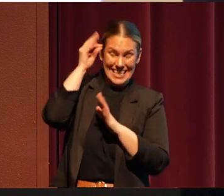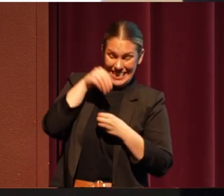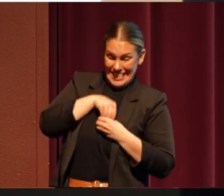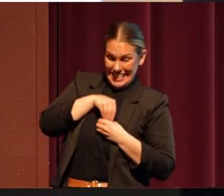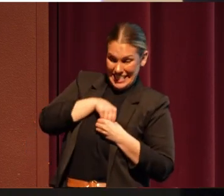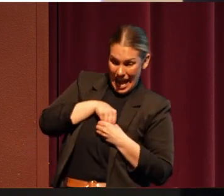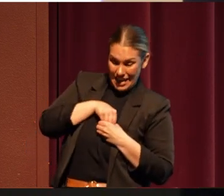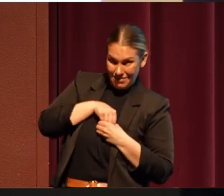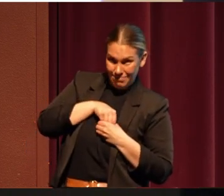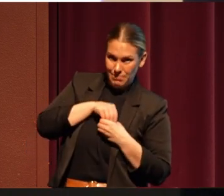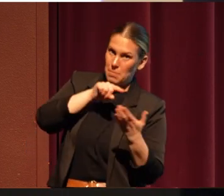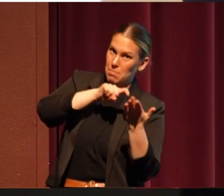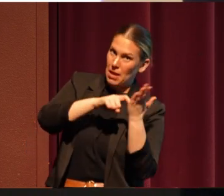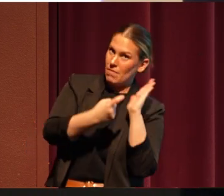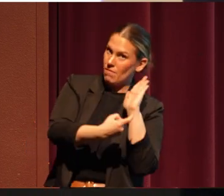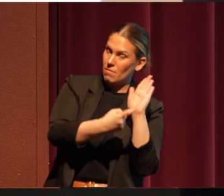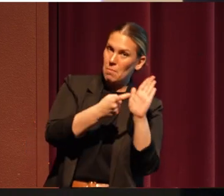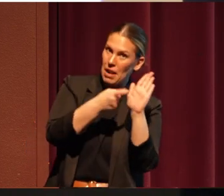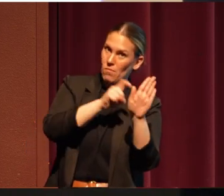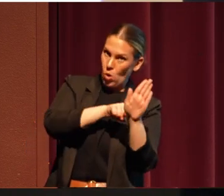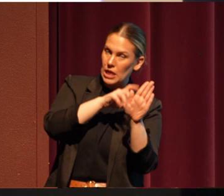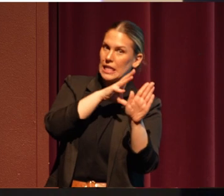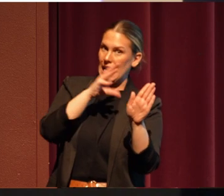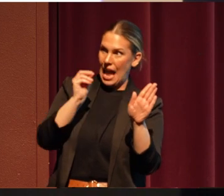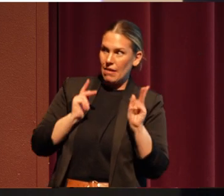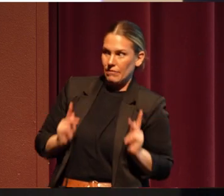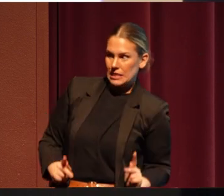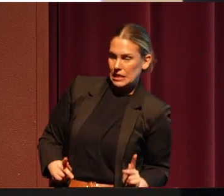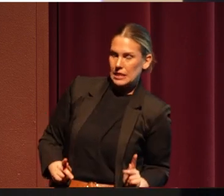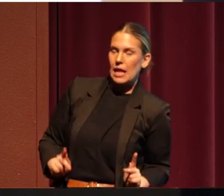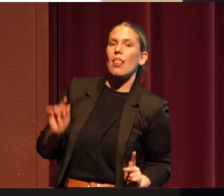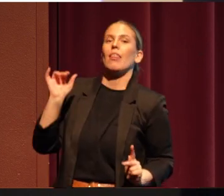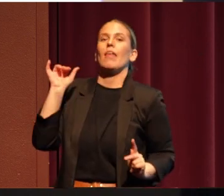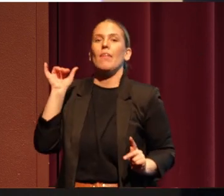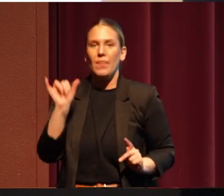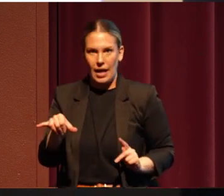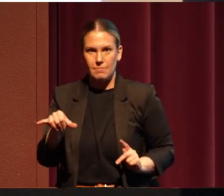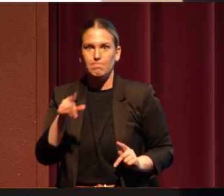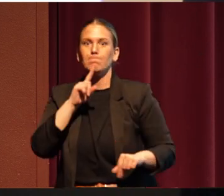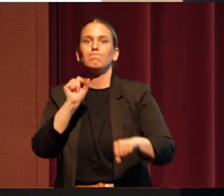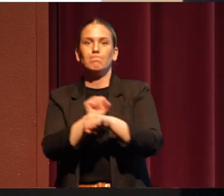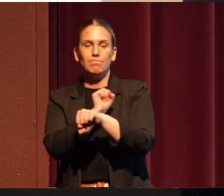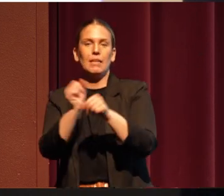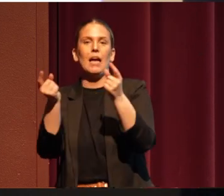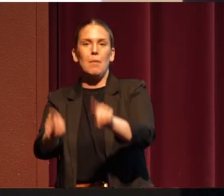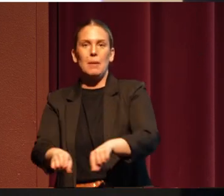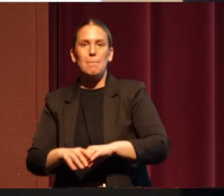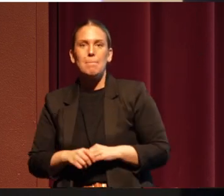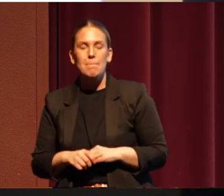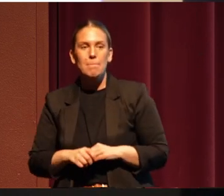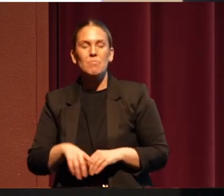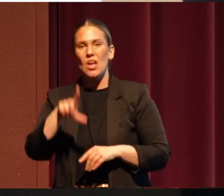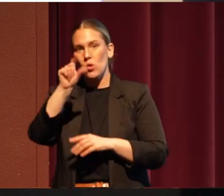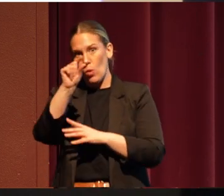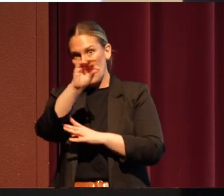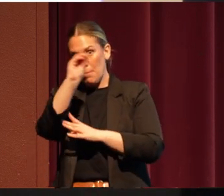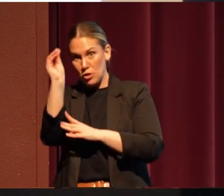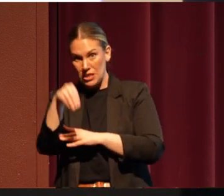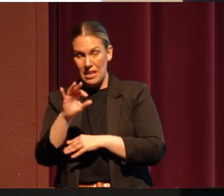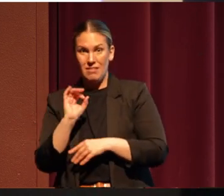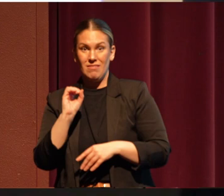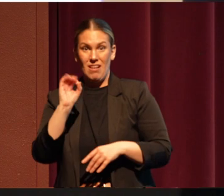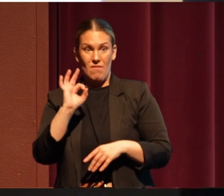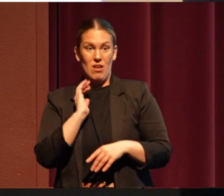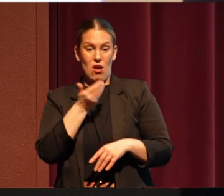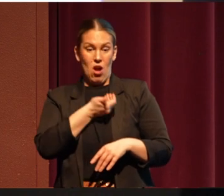metaphorically as well as physically, that's exactly what happened. 27% of our population was dead by the